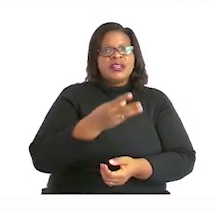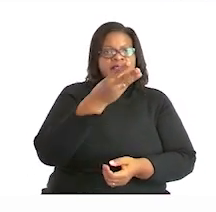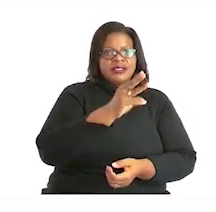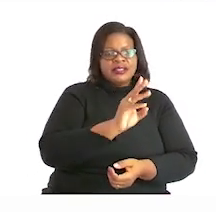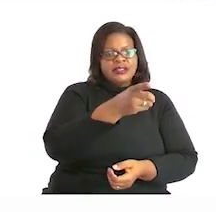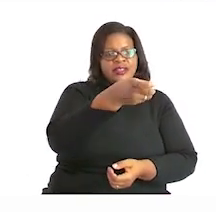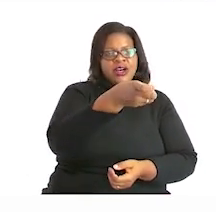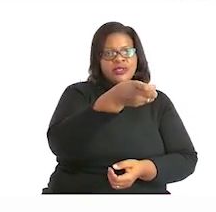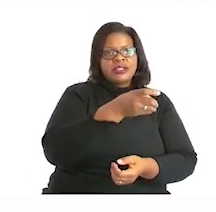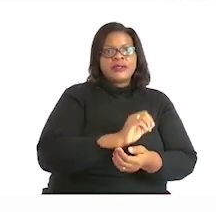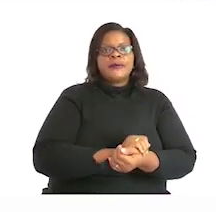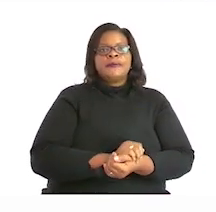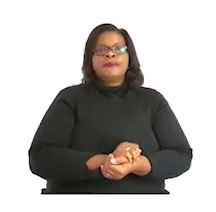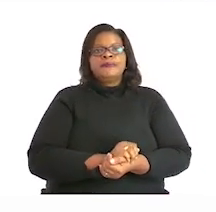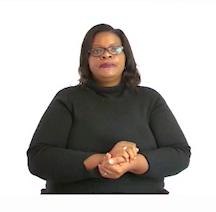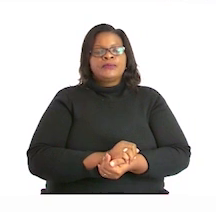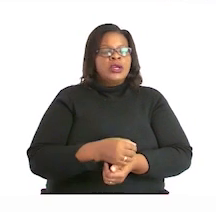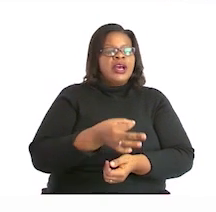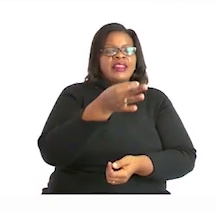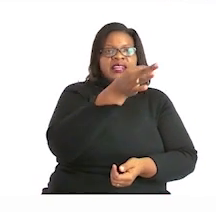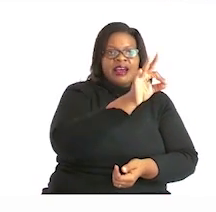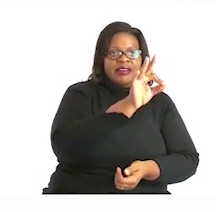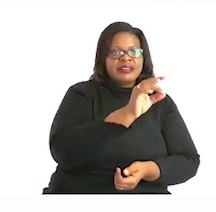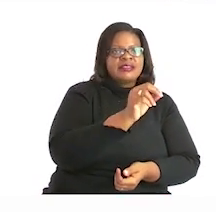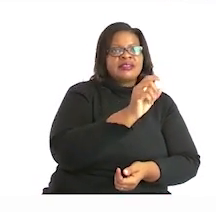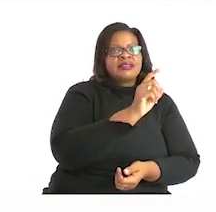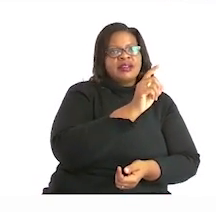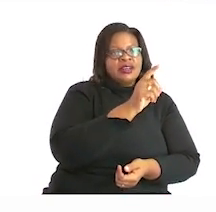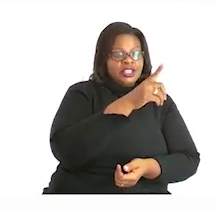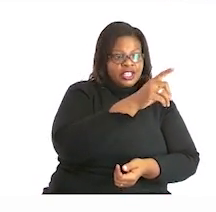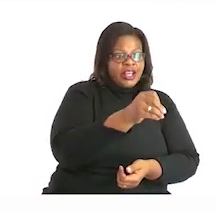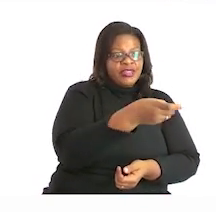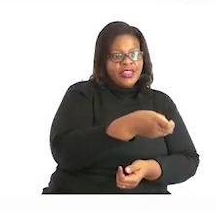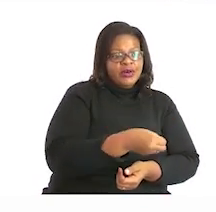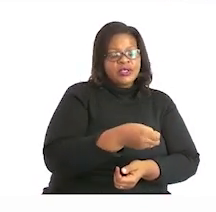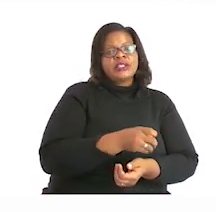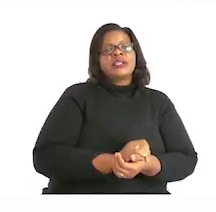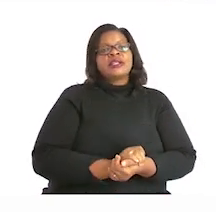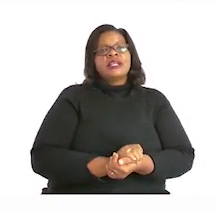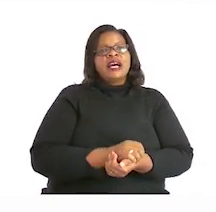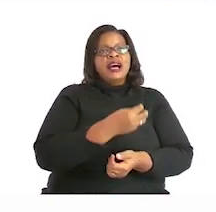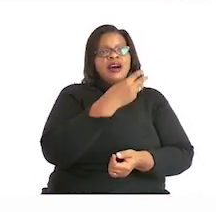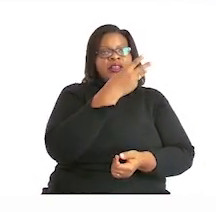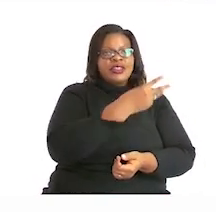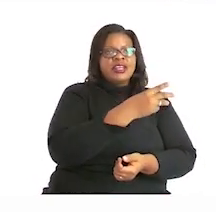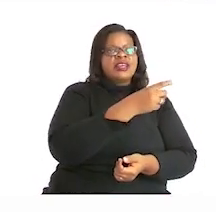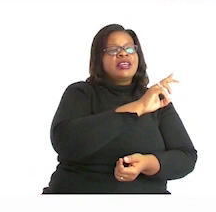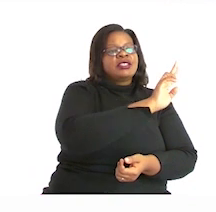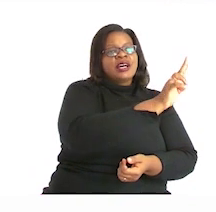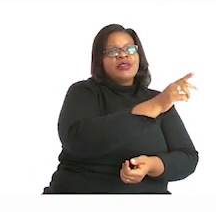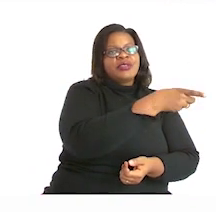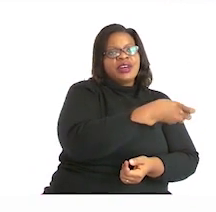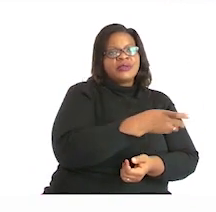is a thousand, the nine is a ten thousand, and the three is a hundred thousand.